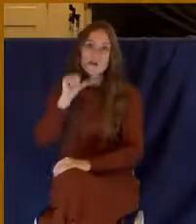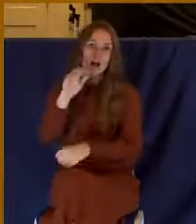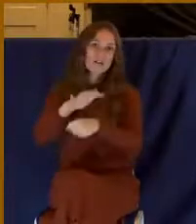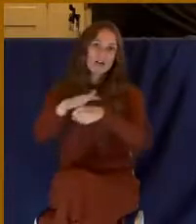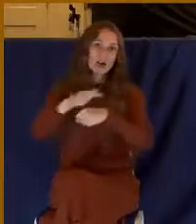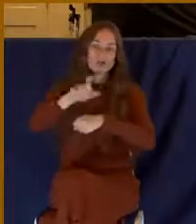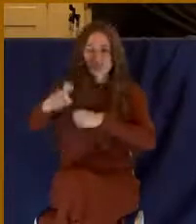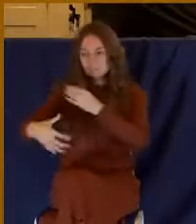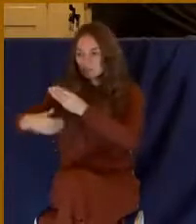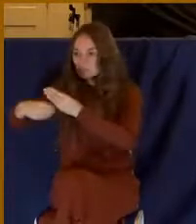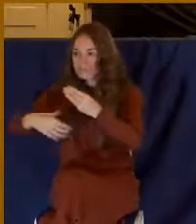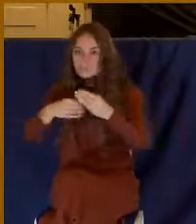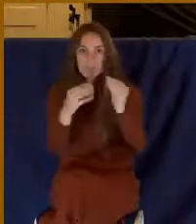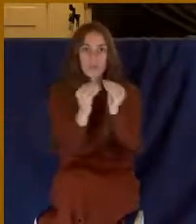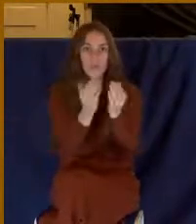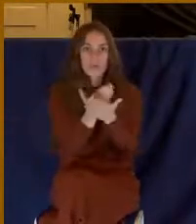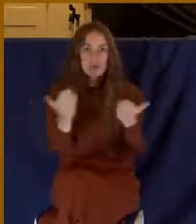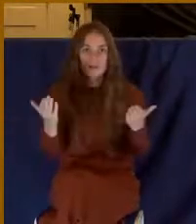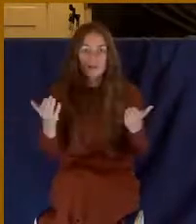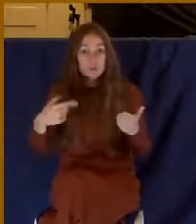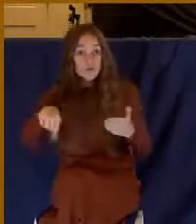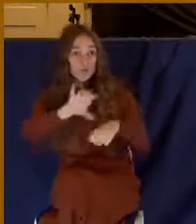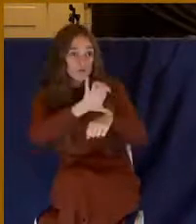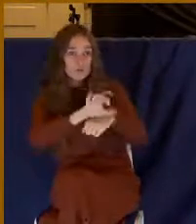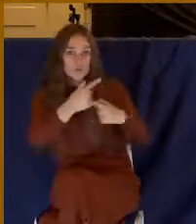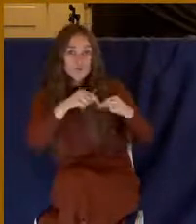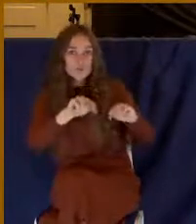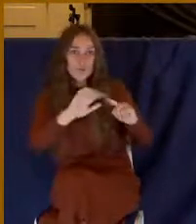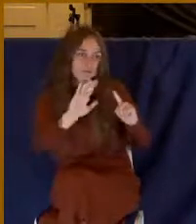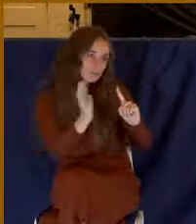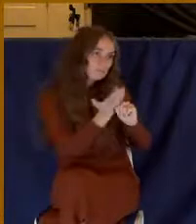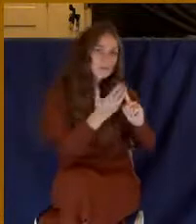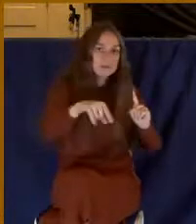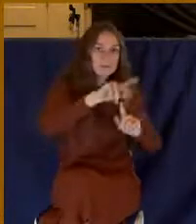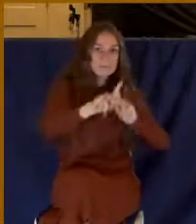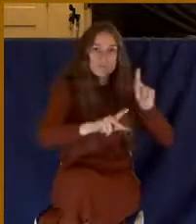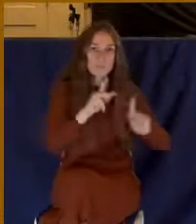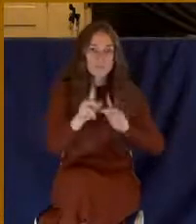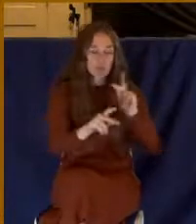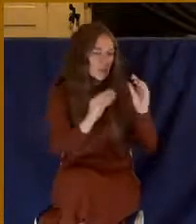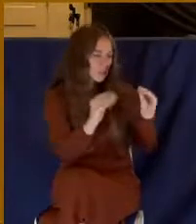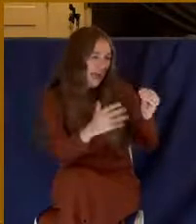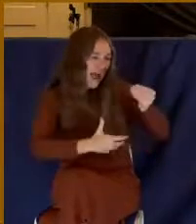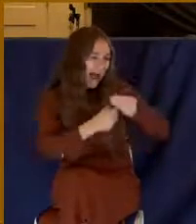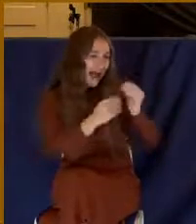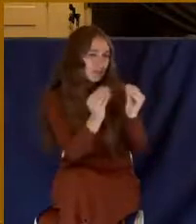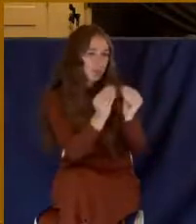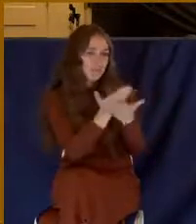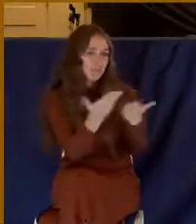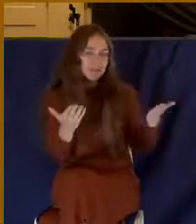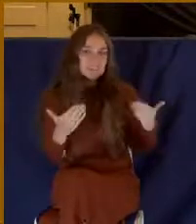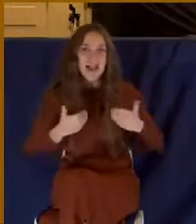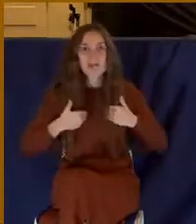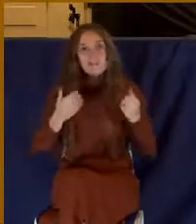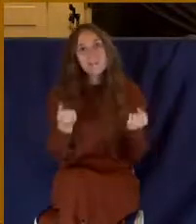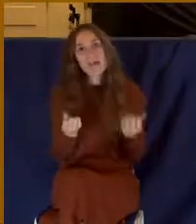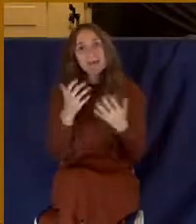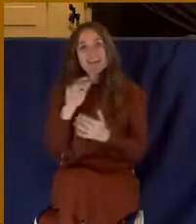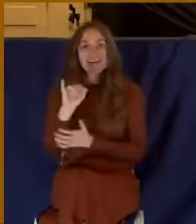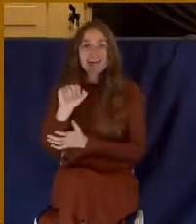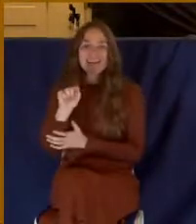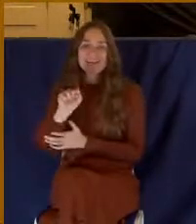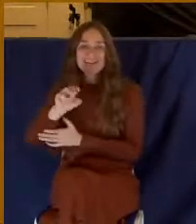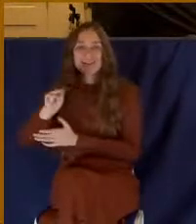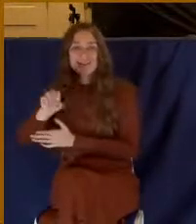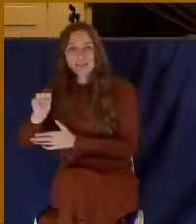things besides Christ. And there was a lot of philosophy, a lot of isms. Dr. R.G. Lee used to say isms that ought to be wasms.